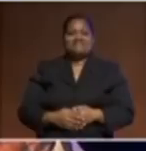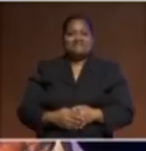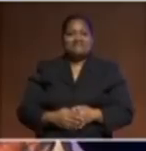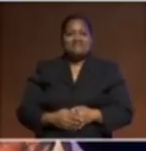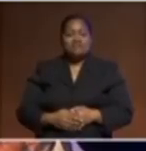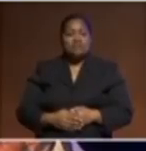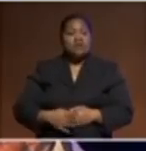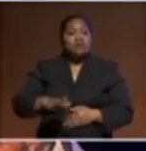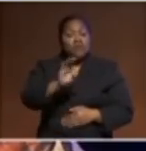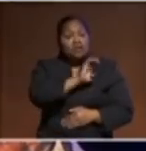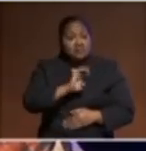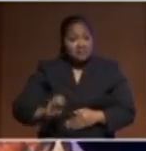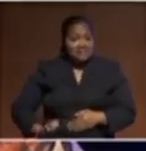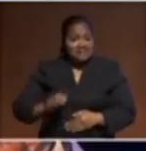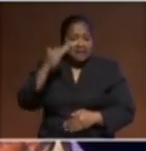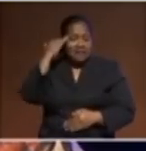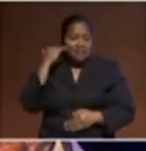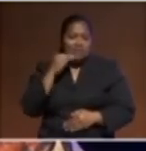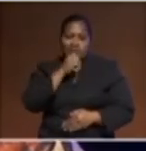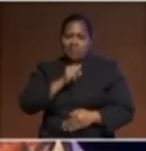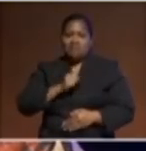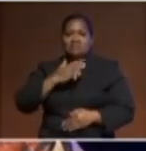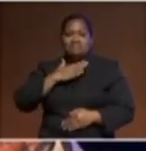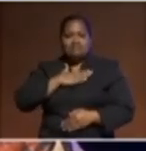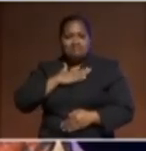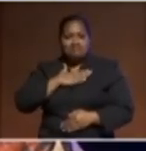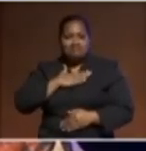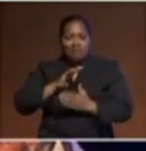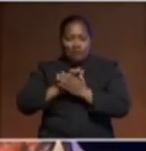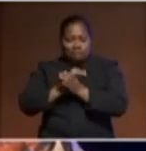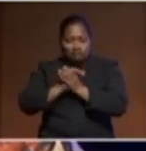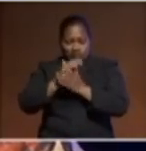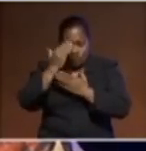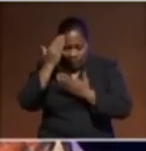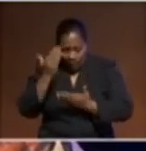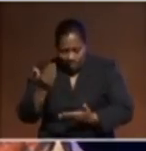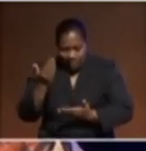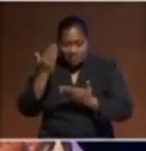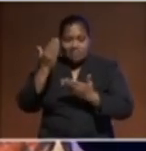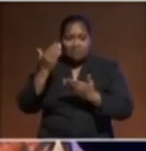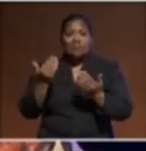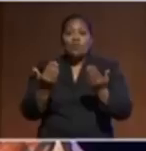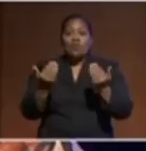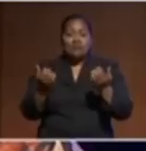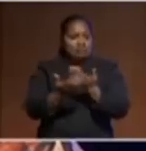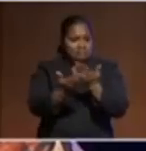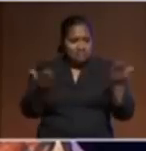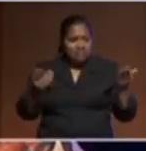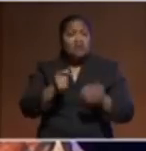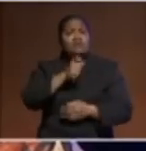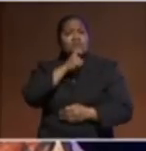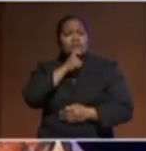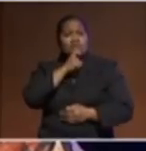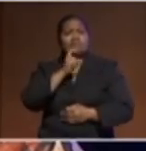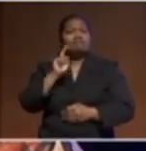Excellencies, ladies and gentlemen, it is my distinct honor to welcome you here this afternoon to share ideas